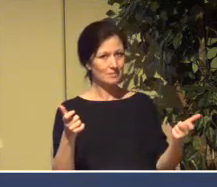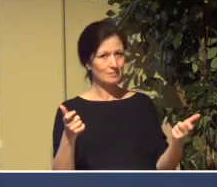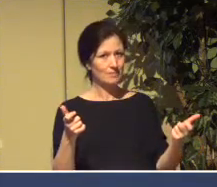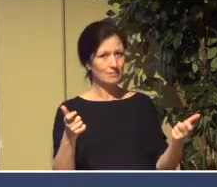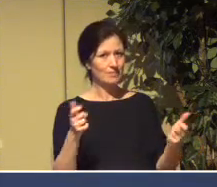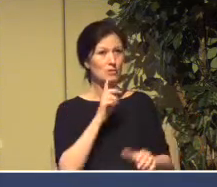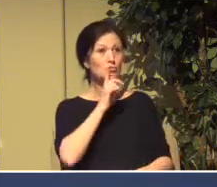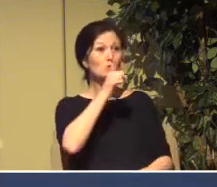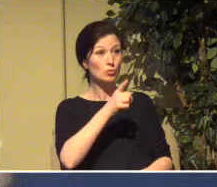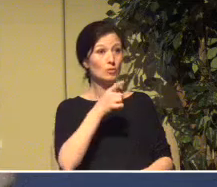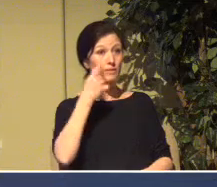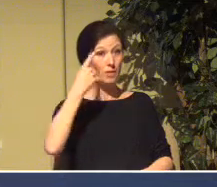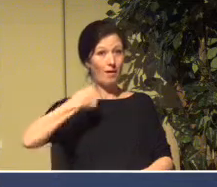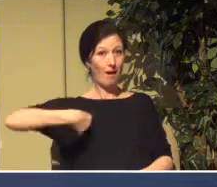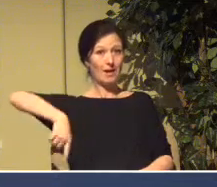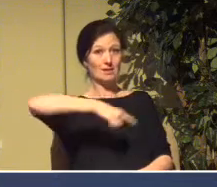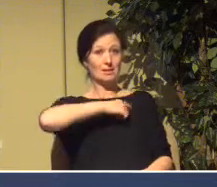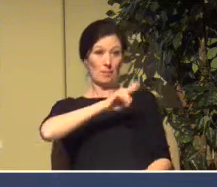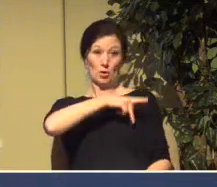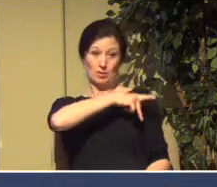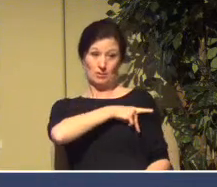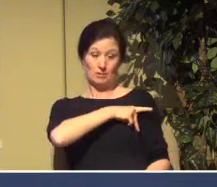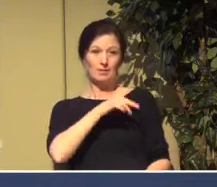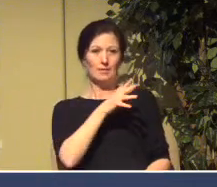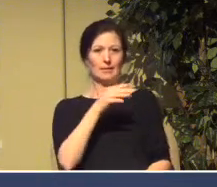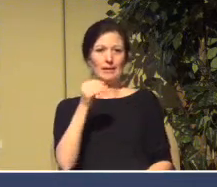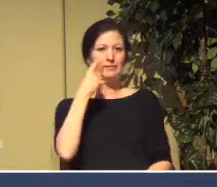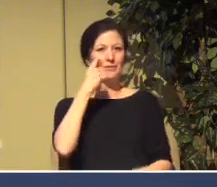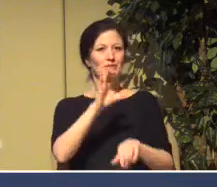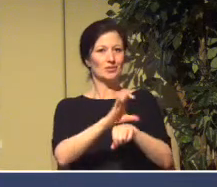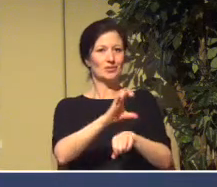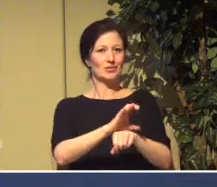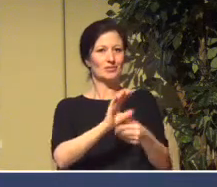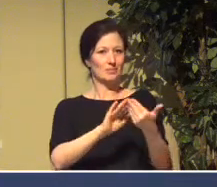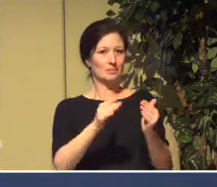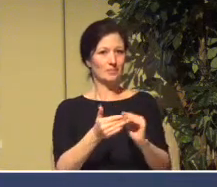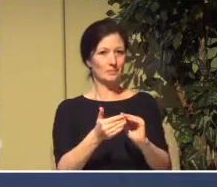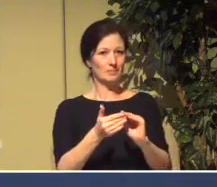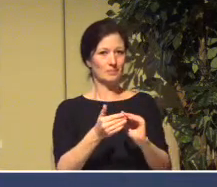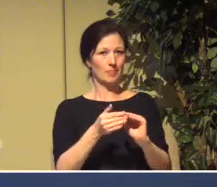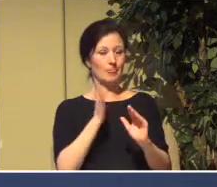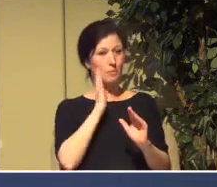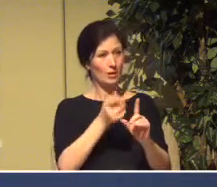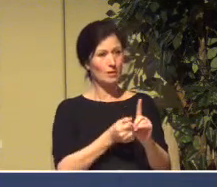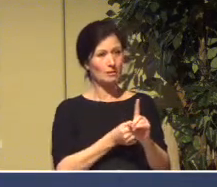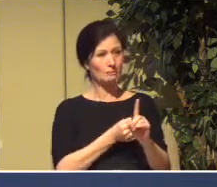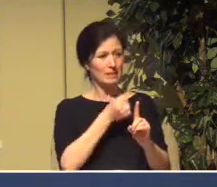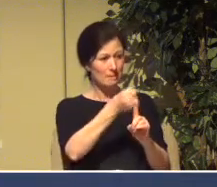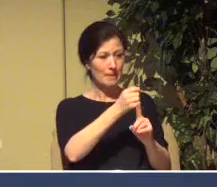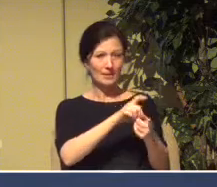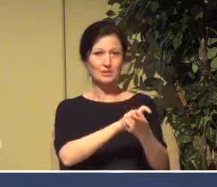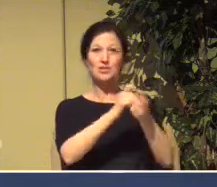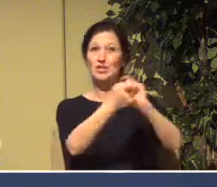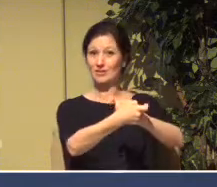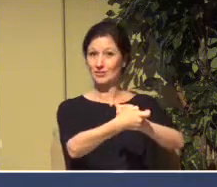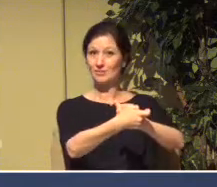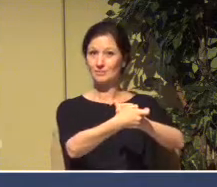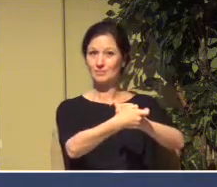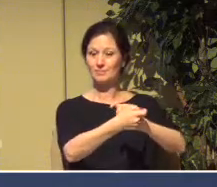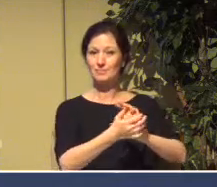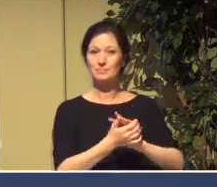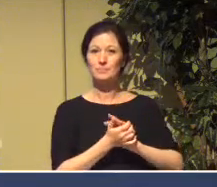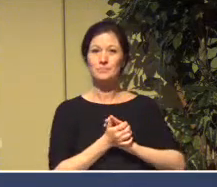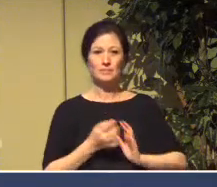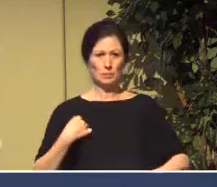as a church community too, as Maranatha. It's going to change us. And we're going to live in the middle